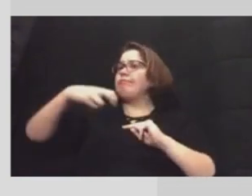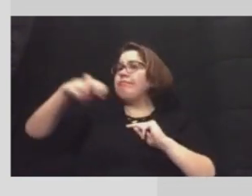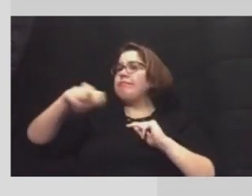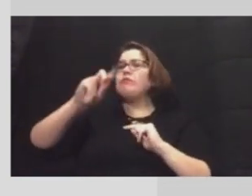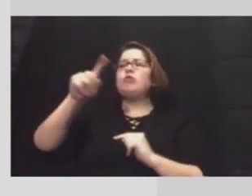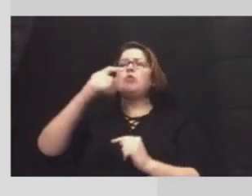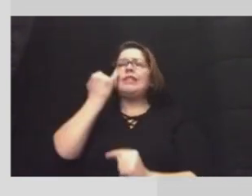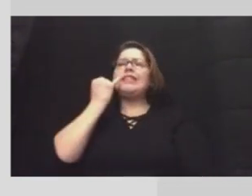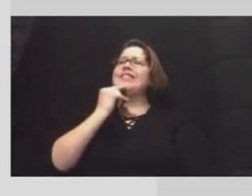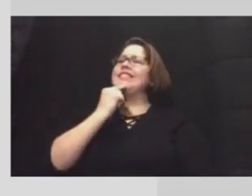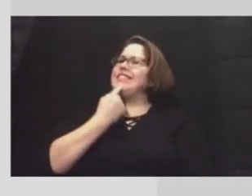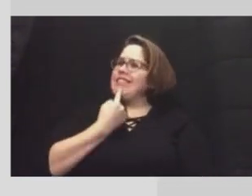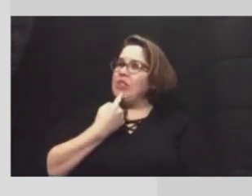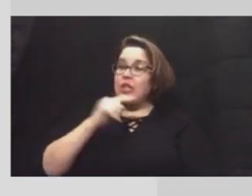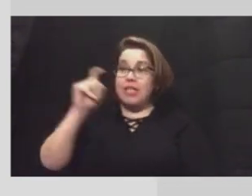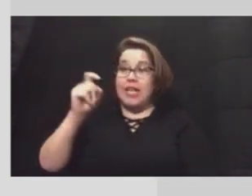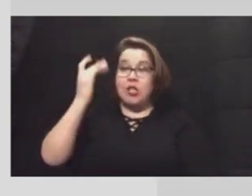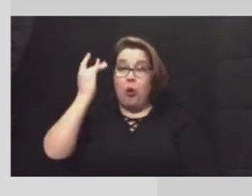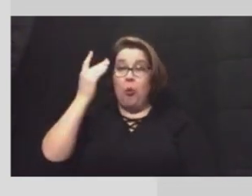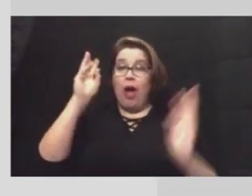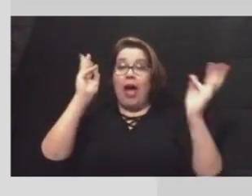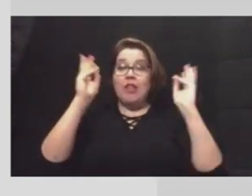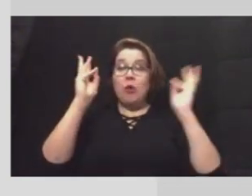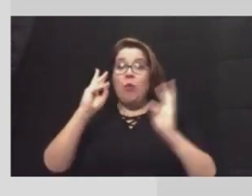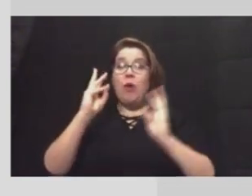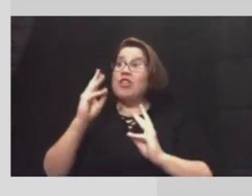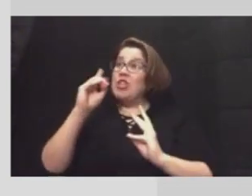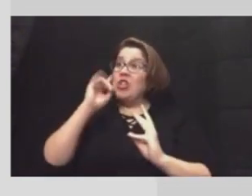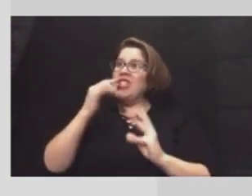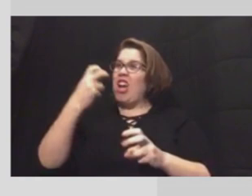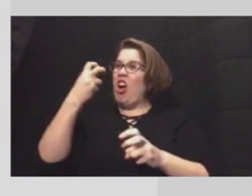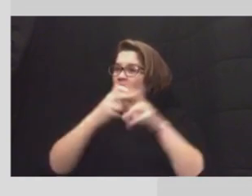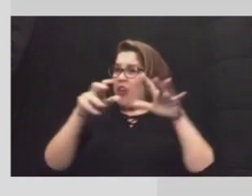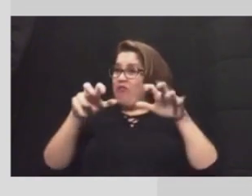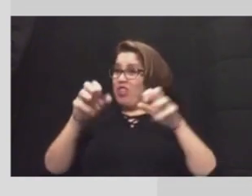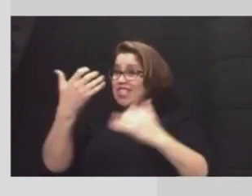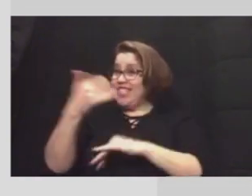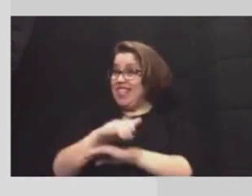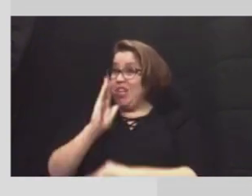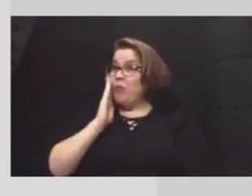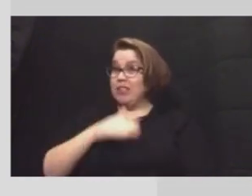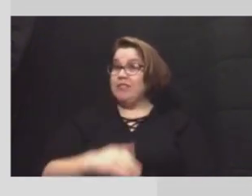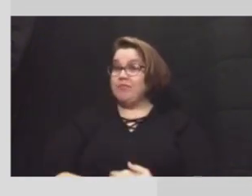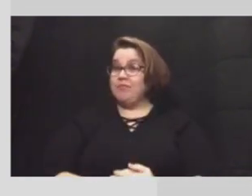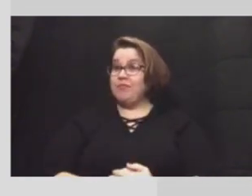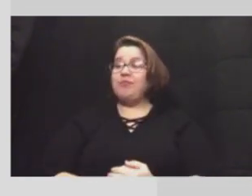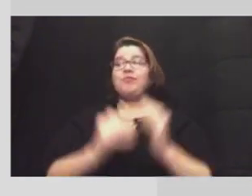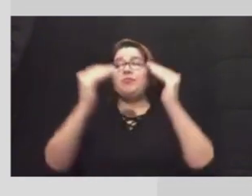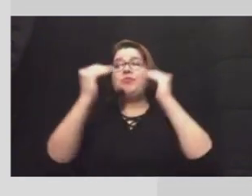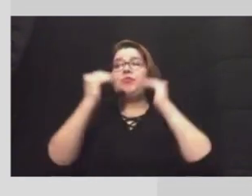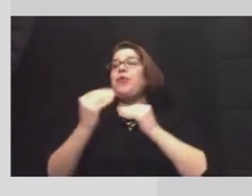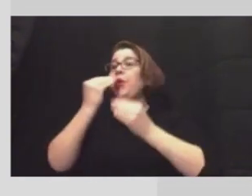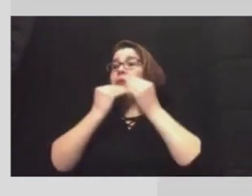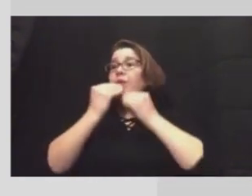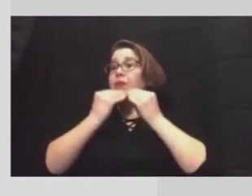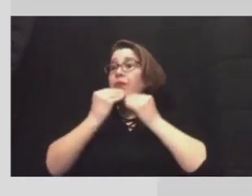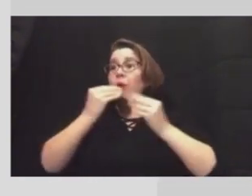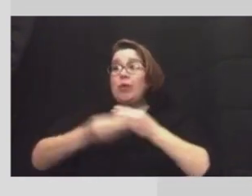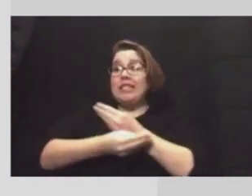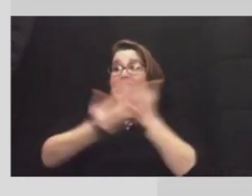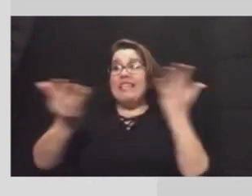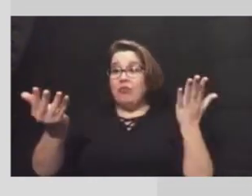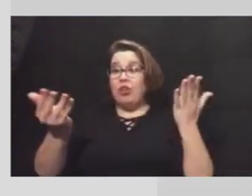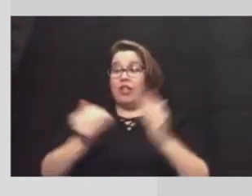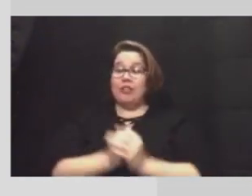absolutely necessary because the weather is calling for a very hard freeze tonight. On to food delivery for some of our more